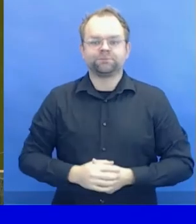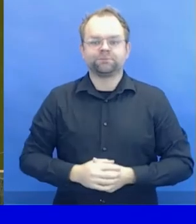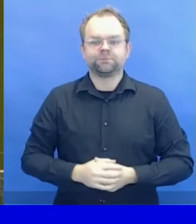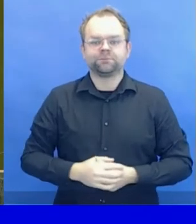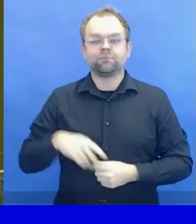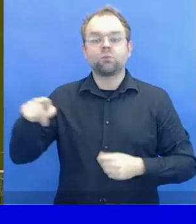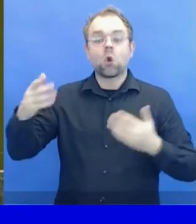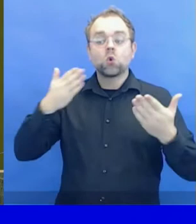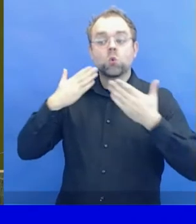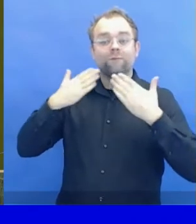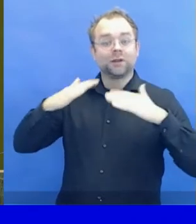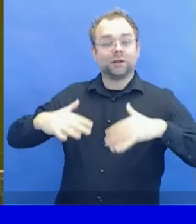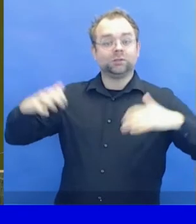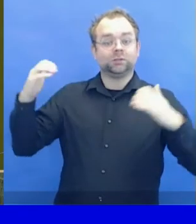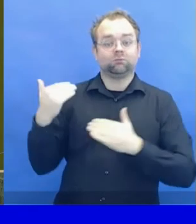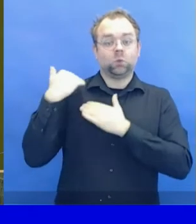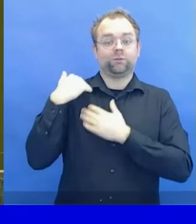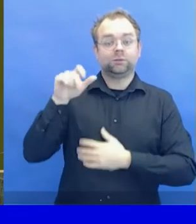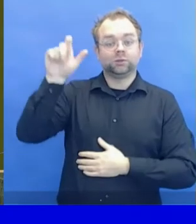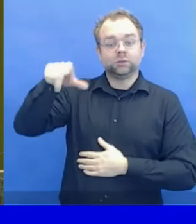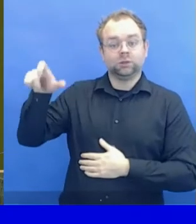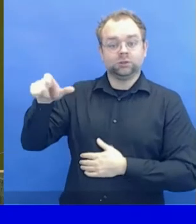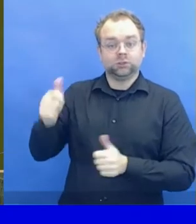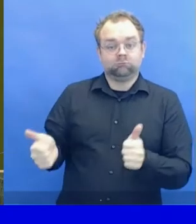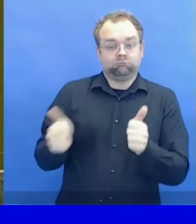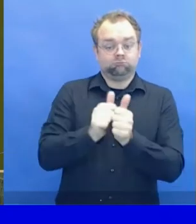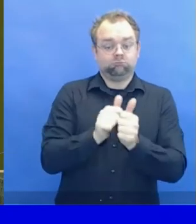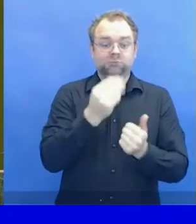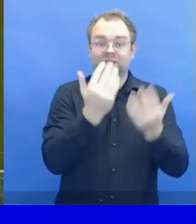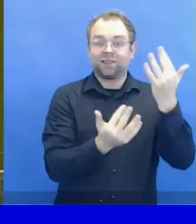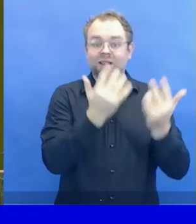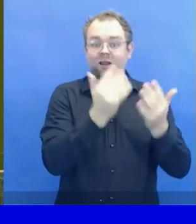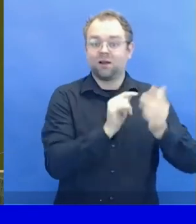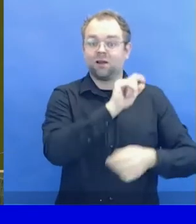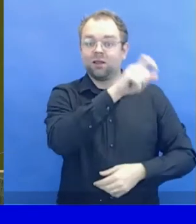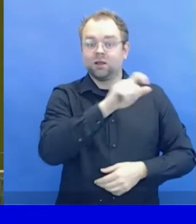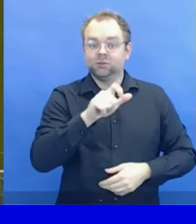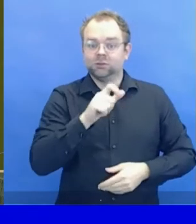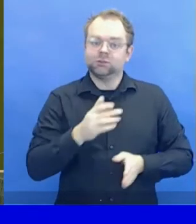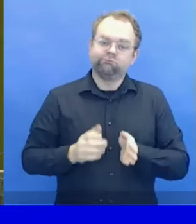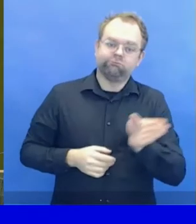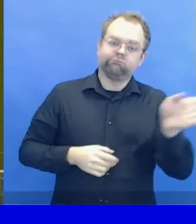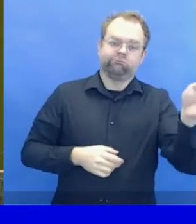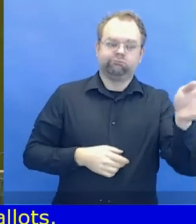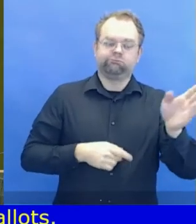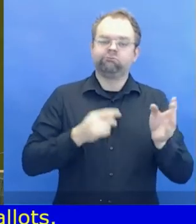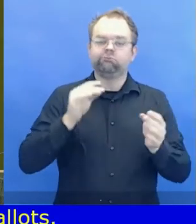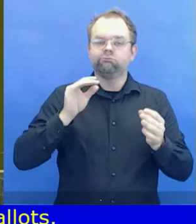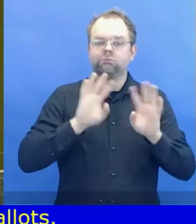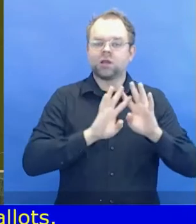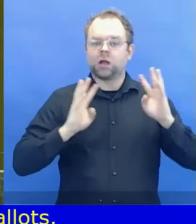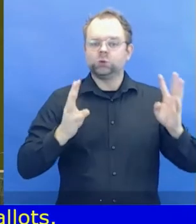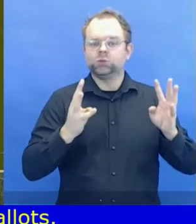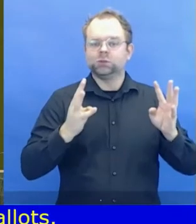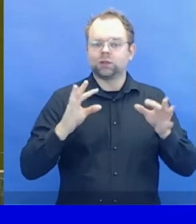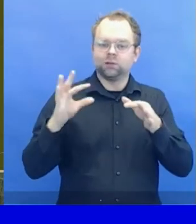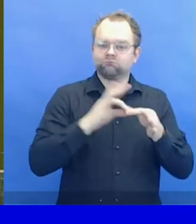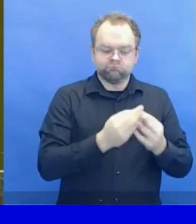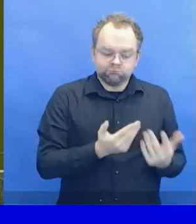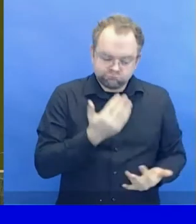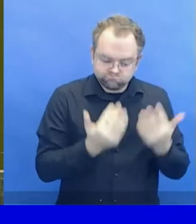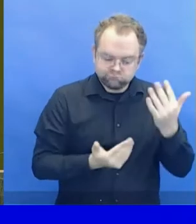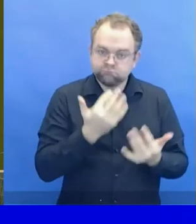results certified by the tellers, I will immediately circulate a letter to all state parties in order to inform